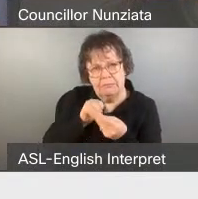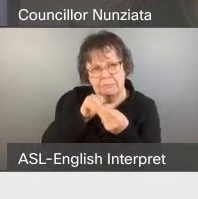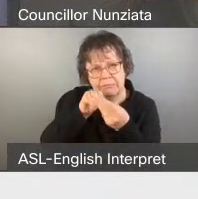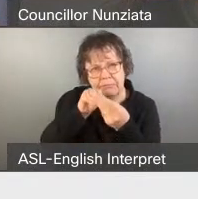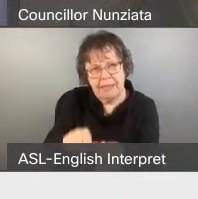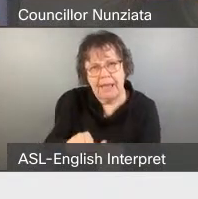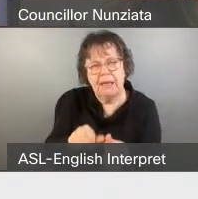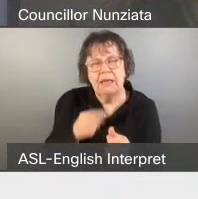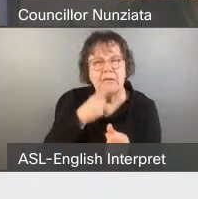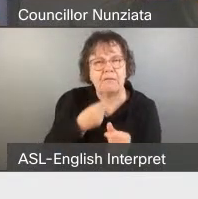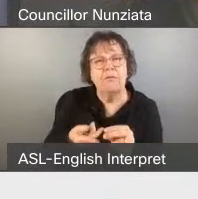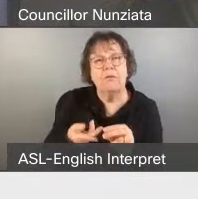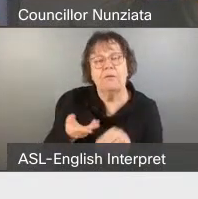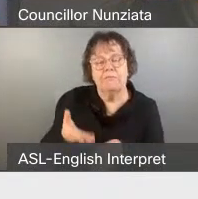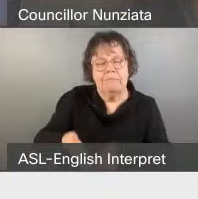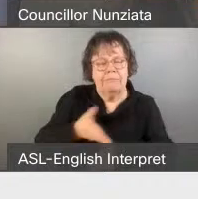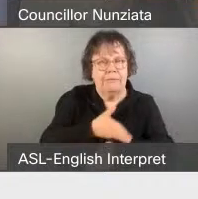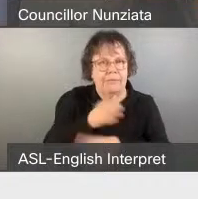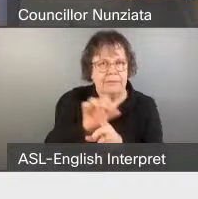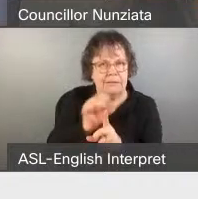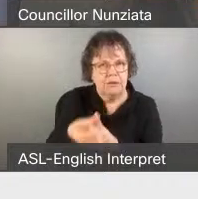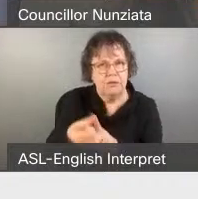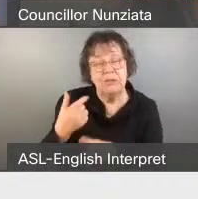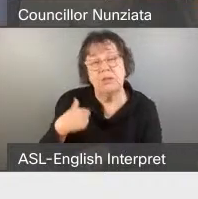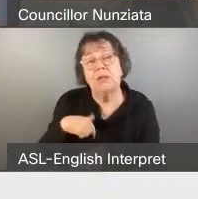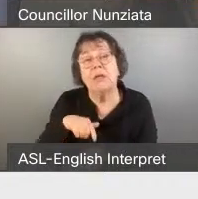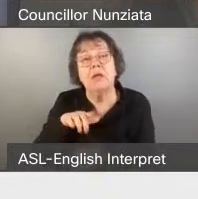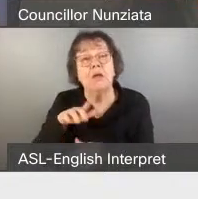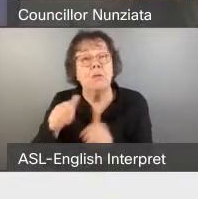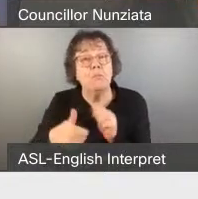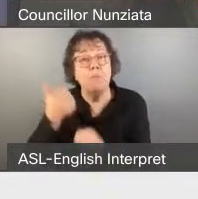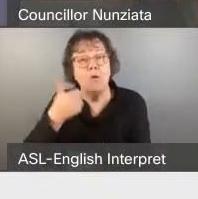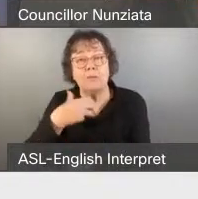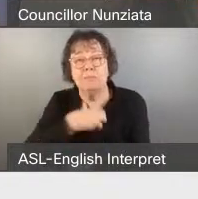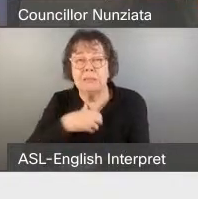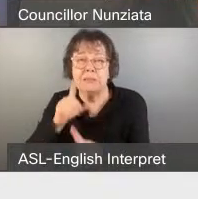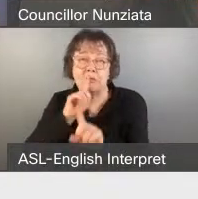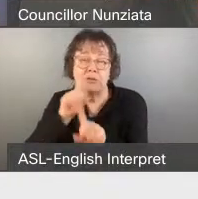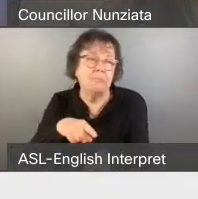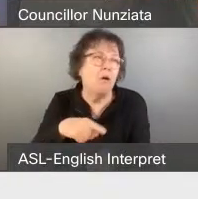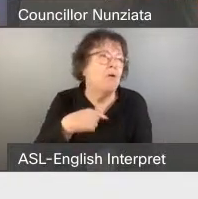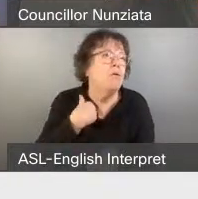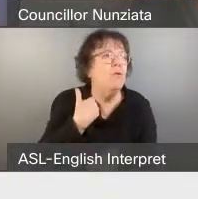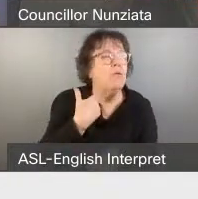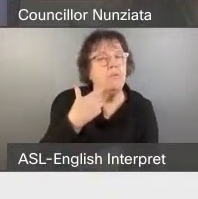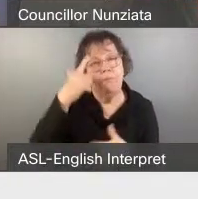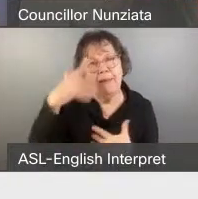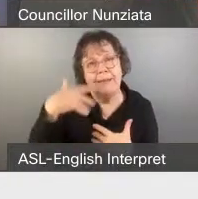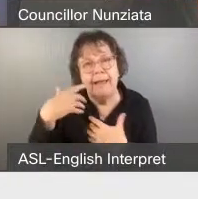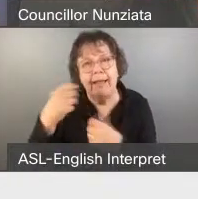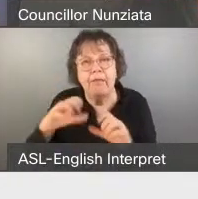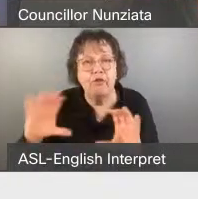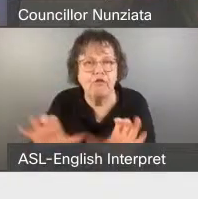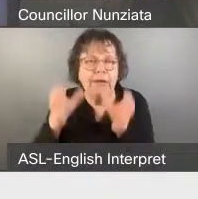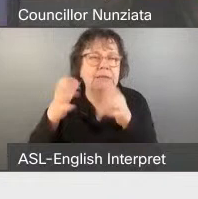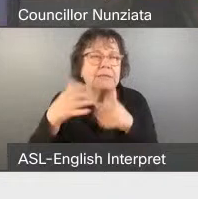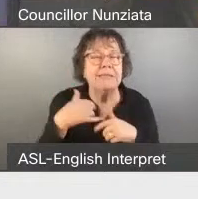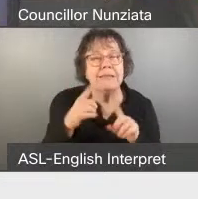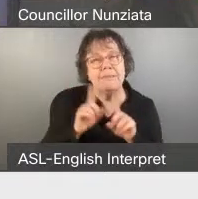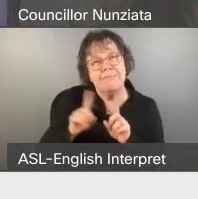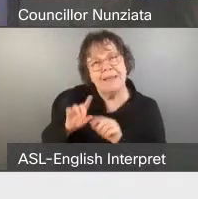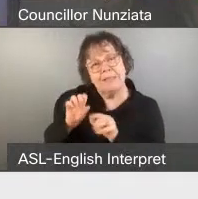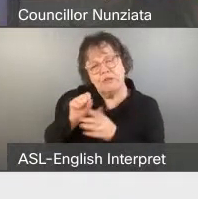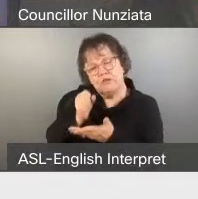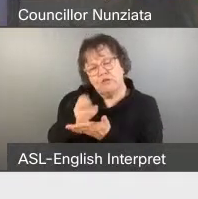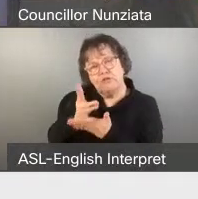Additionally, most of the calls police respond to are mental health crises, domestic violence calls or other situations that social workers are better equipped to